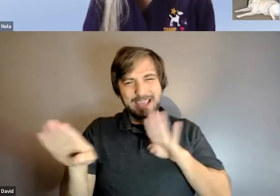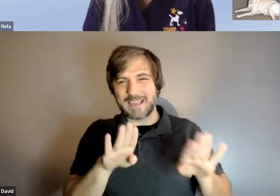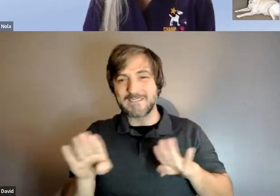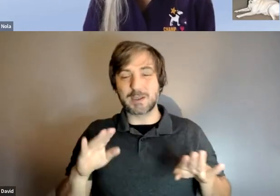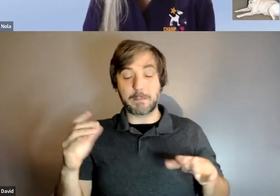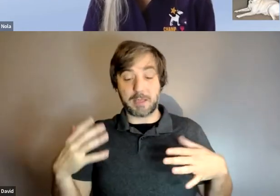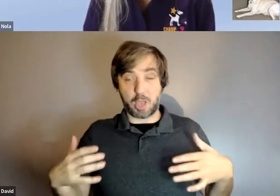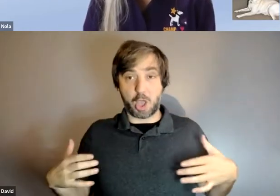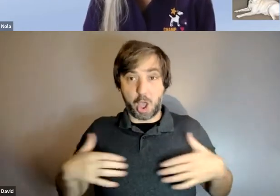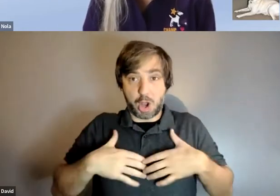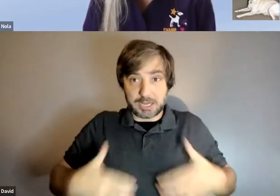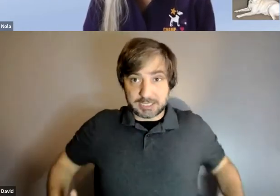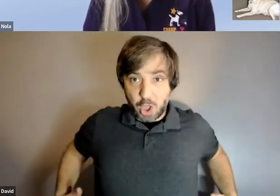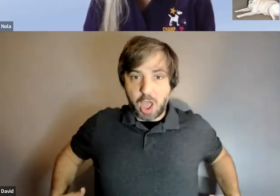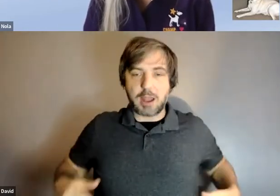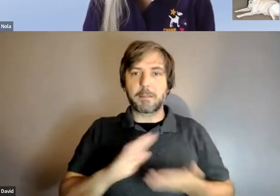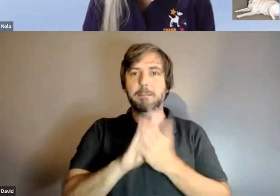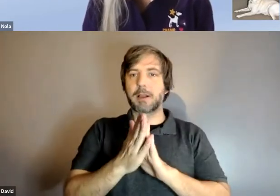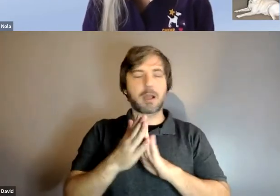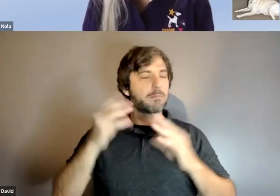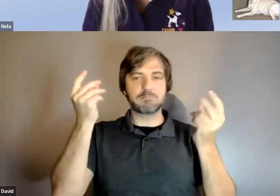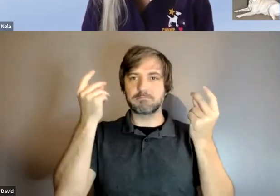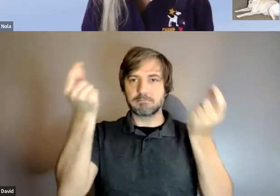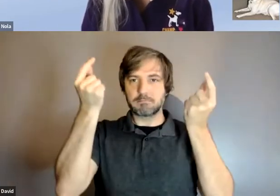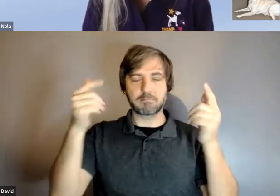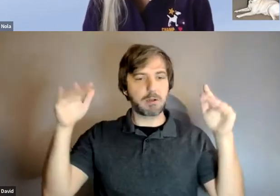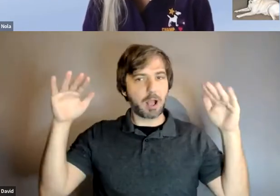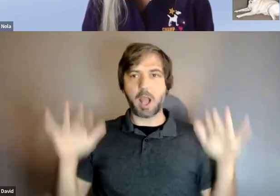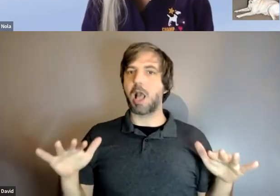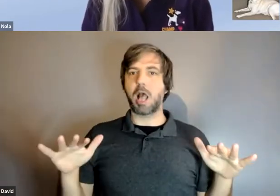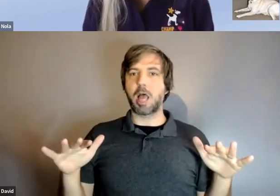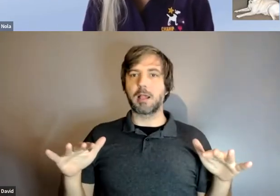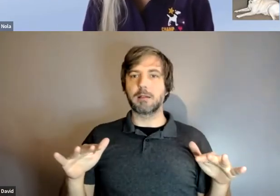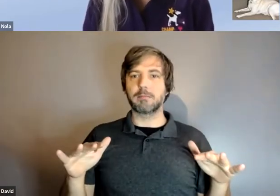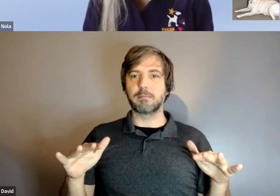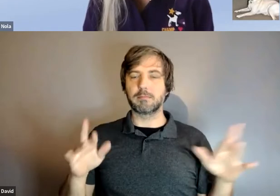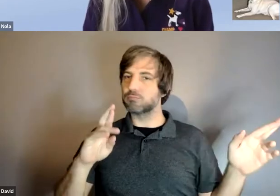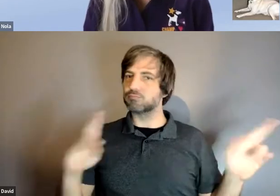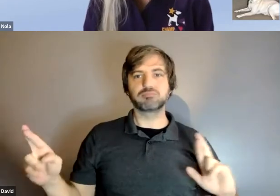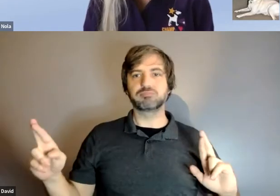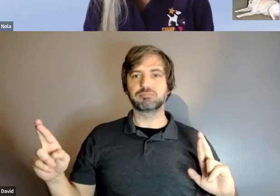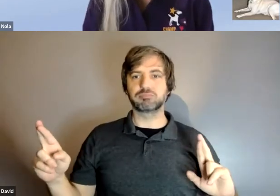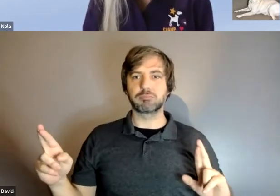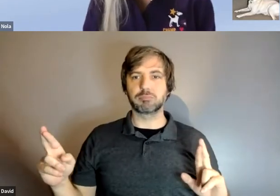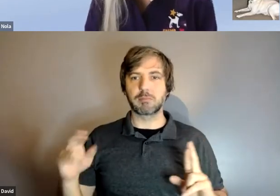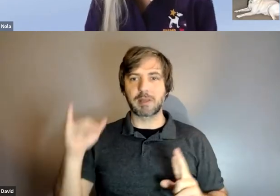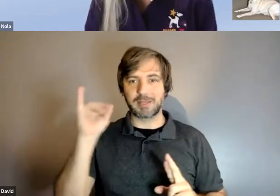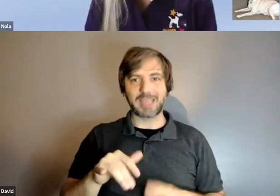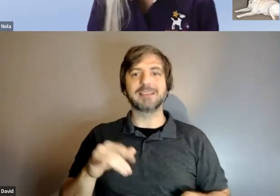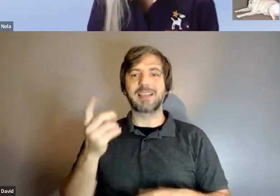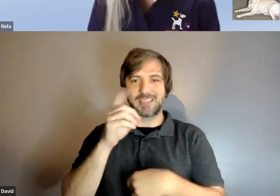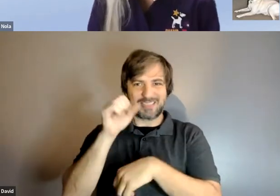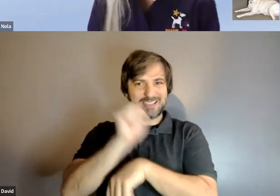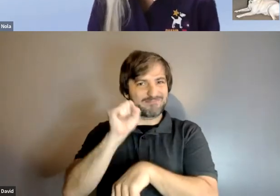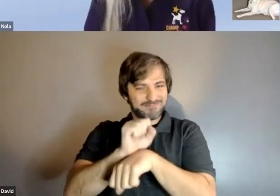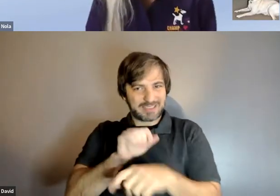his he keeps it so calm and so um reserved that's that's the task that he's able to perform